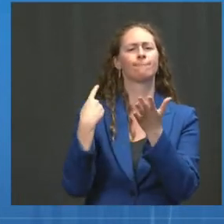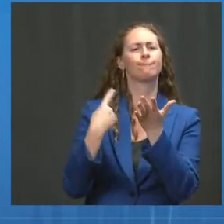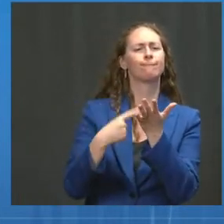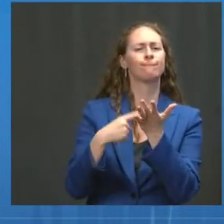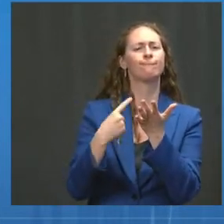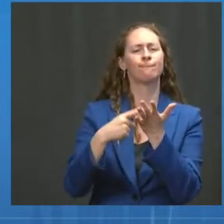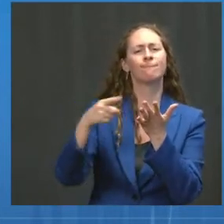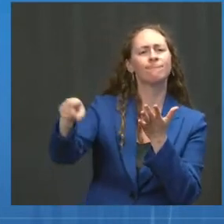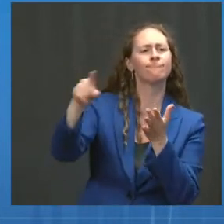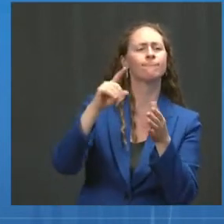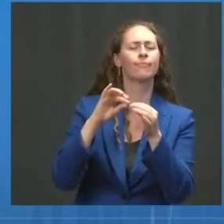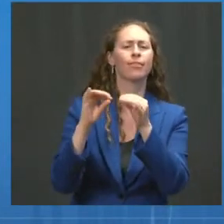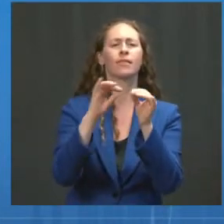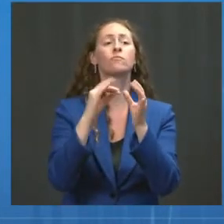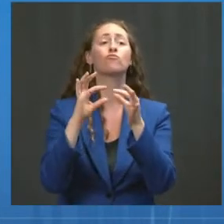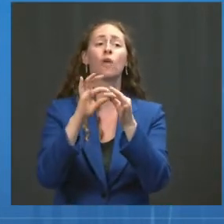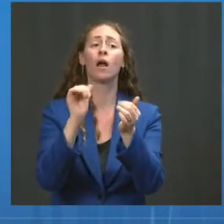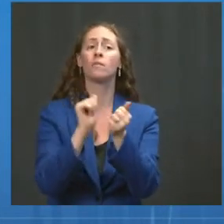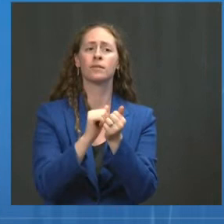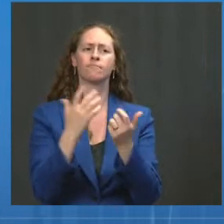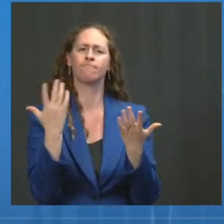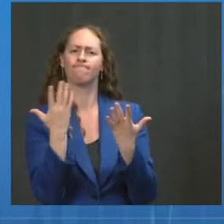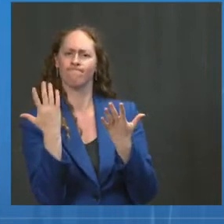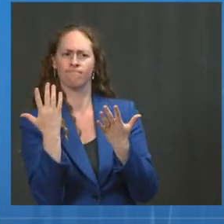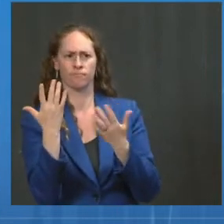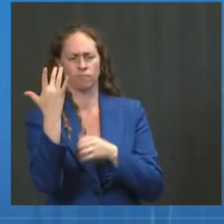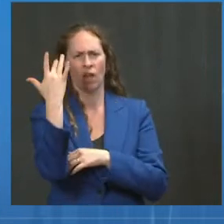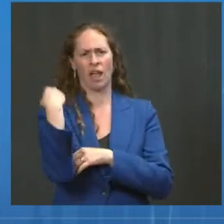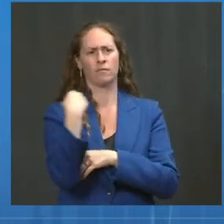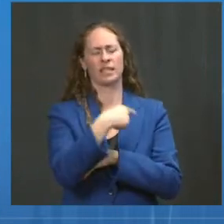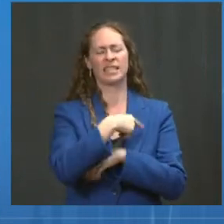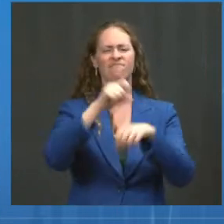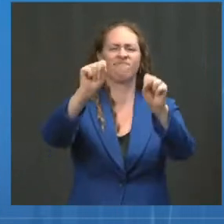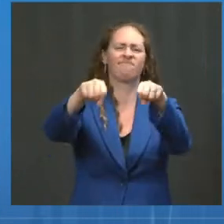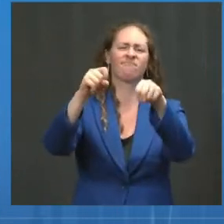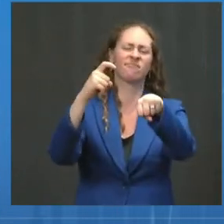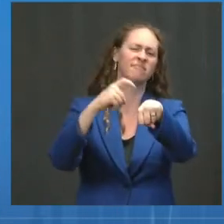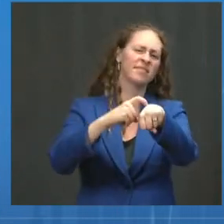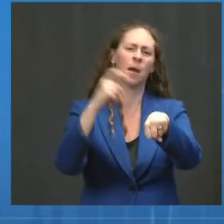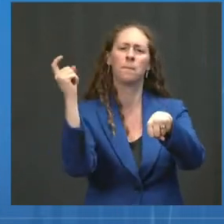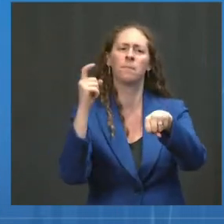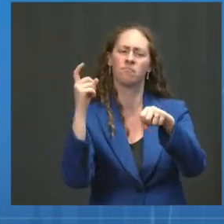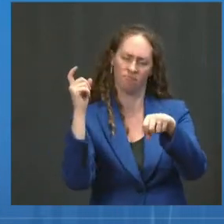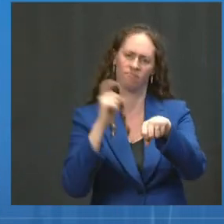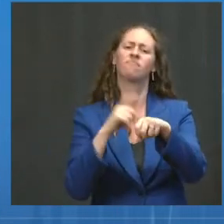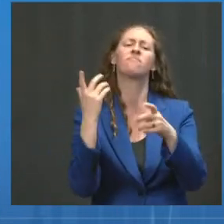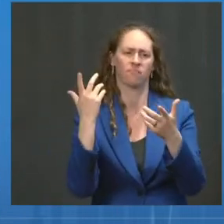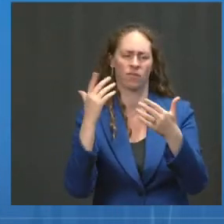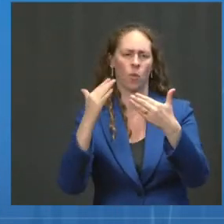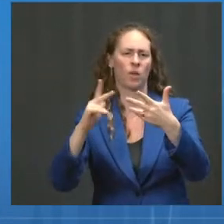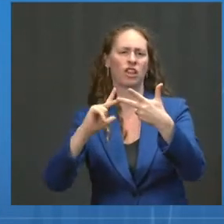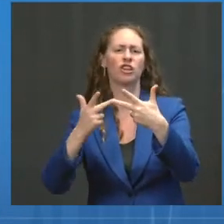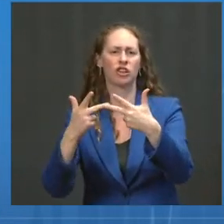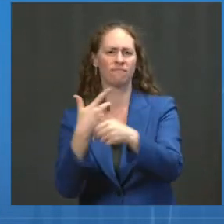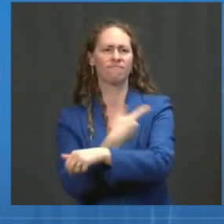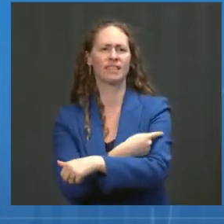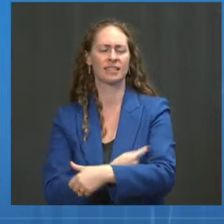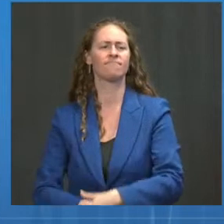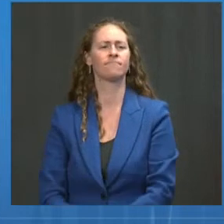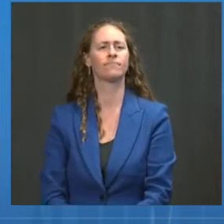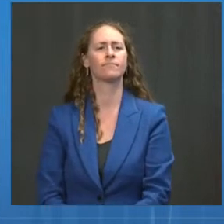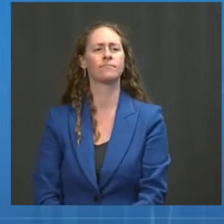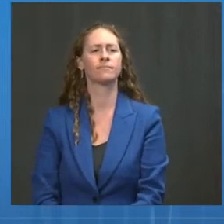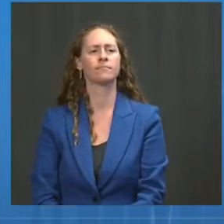basis that would support a third boost to mRNA immunization. I will make four points